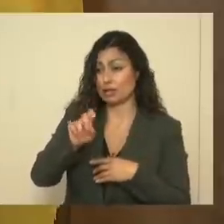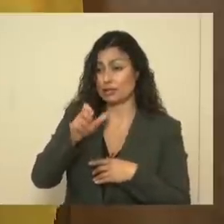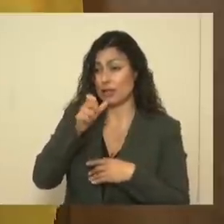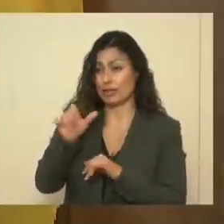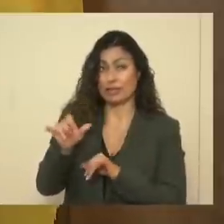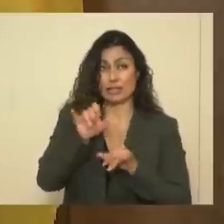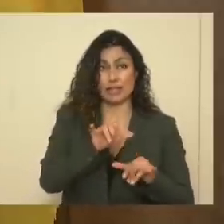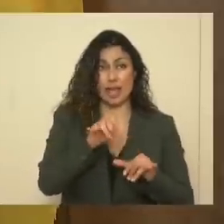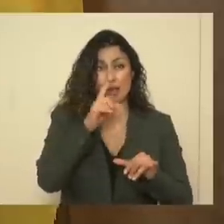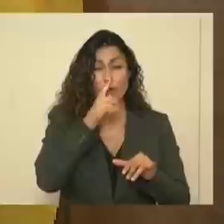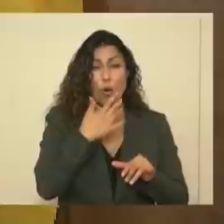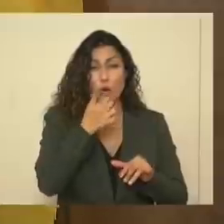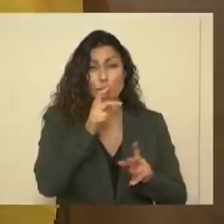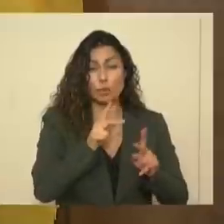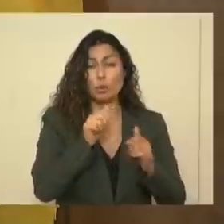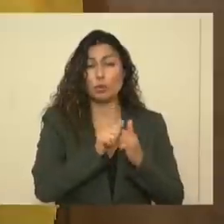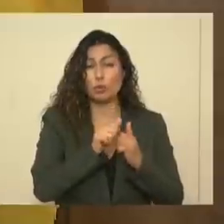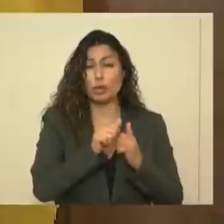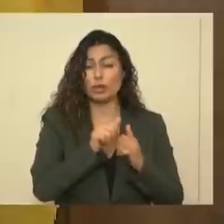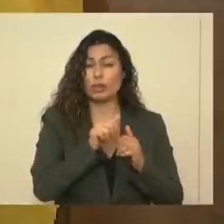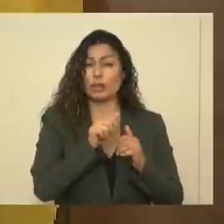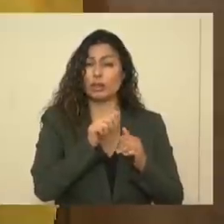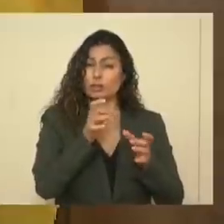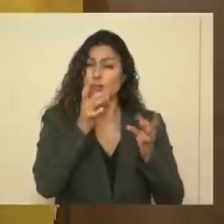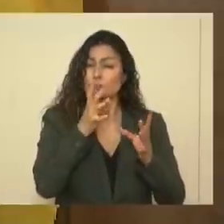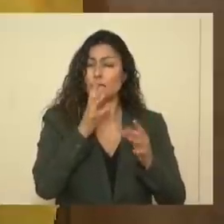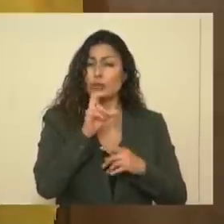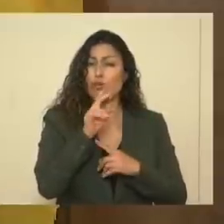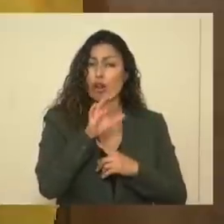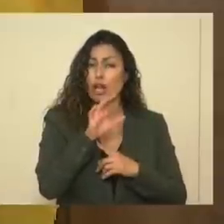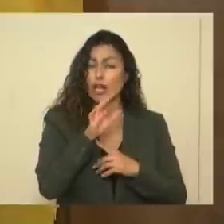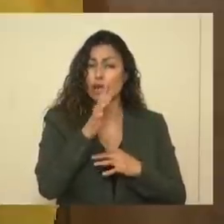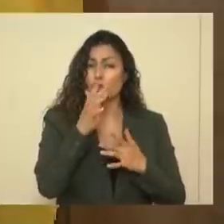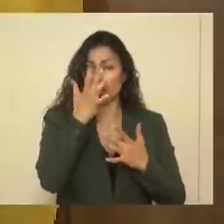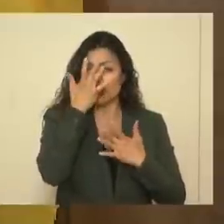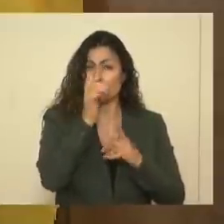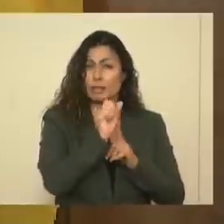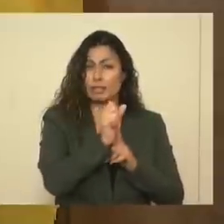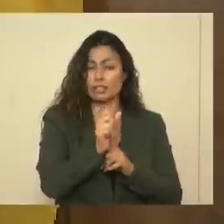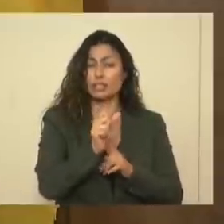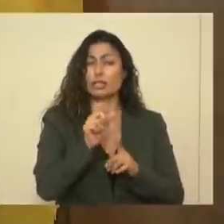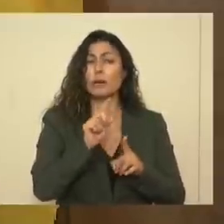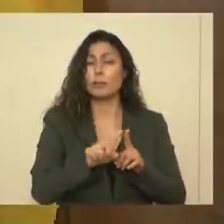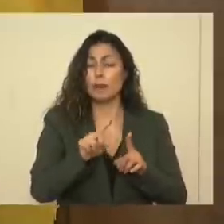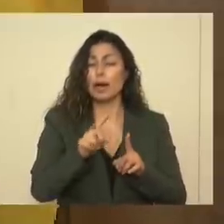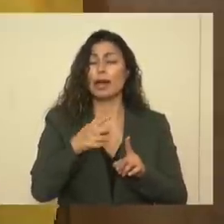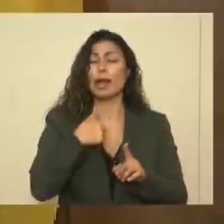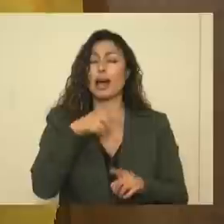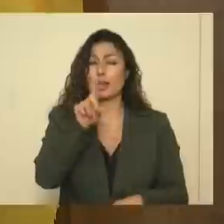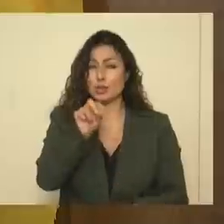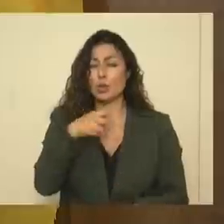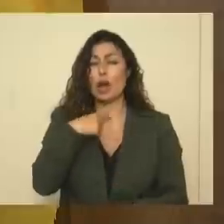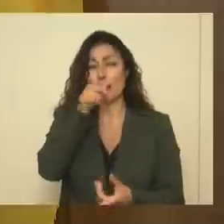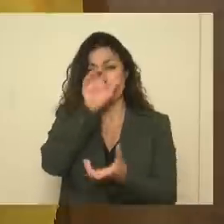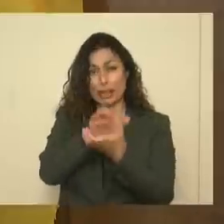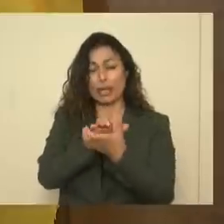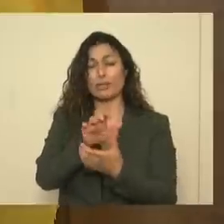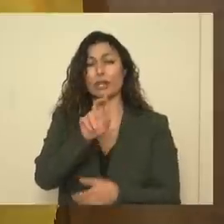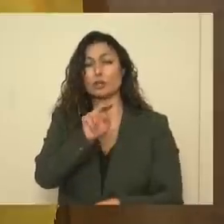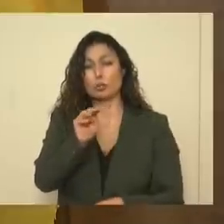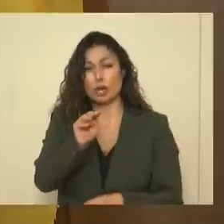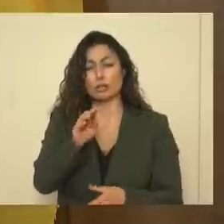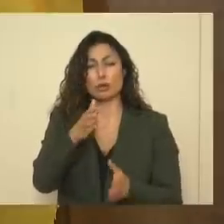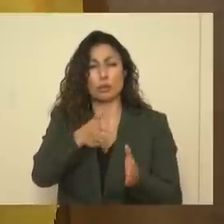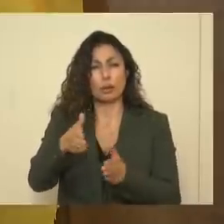for older people with chronic care conditions, they're there. But I do – I think New Mexicans are really demonstrating